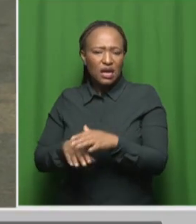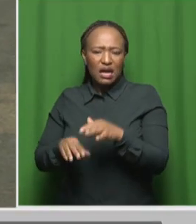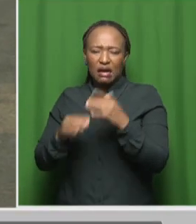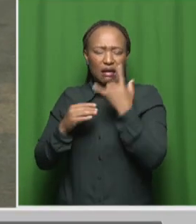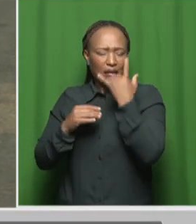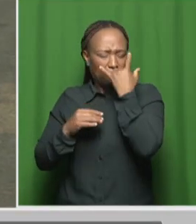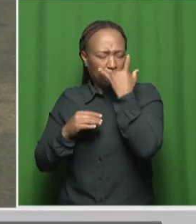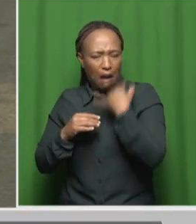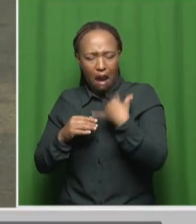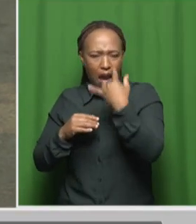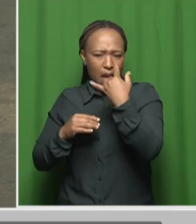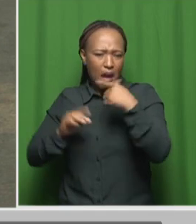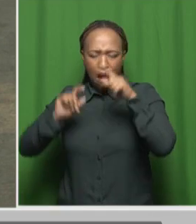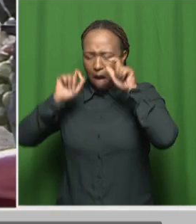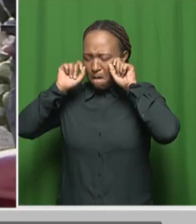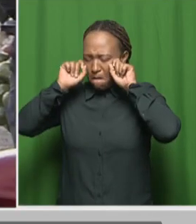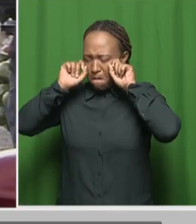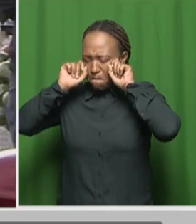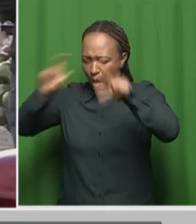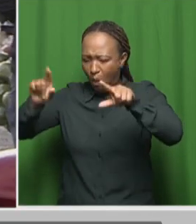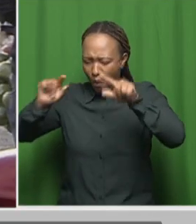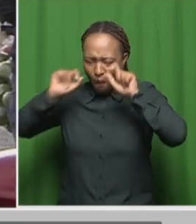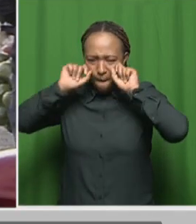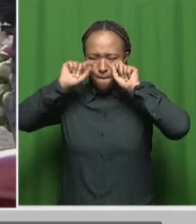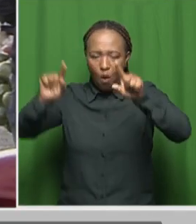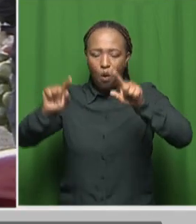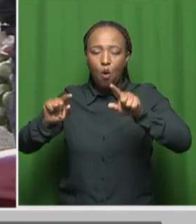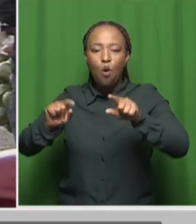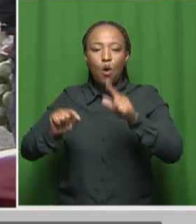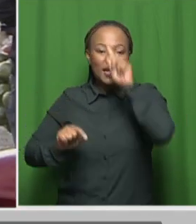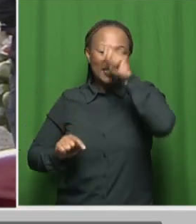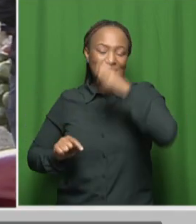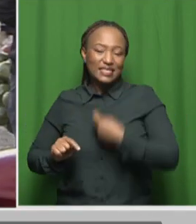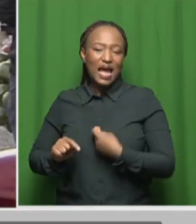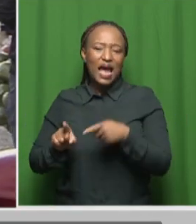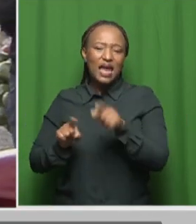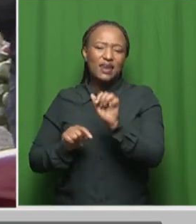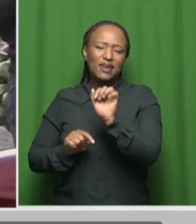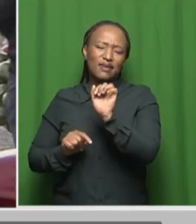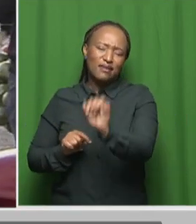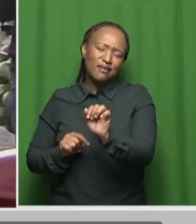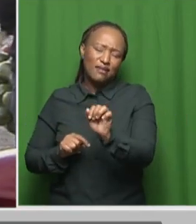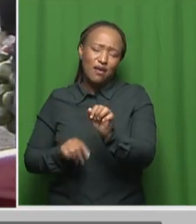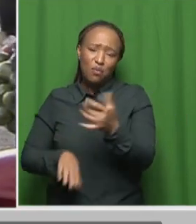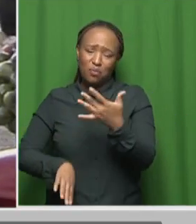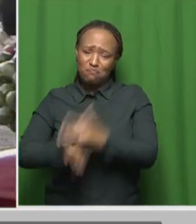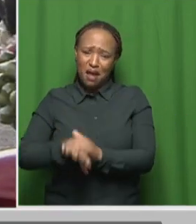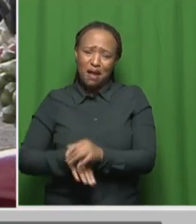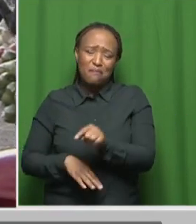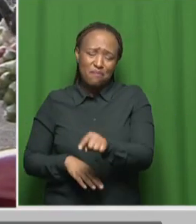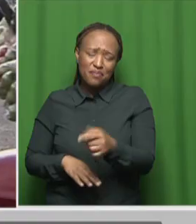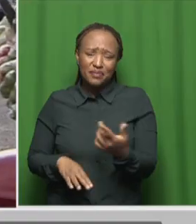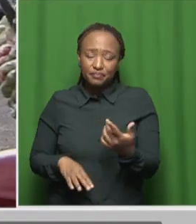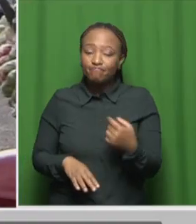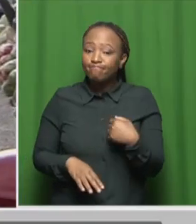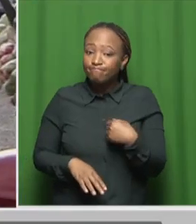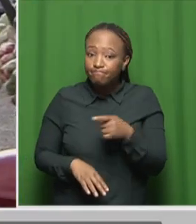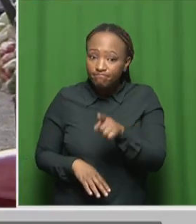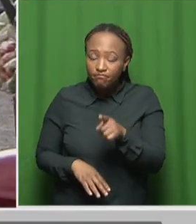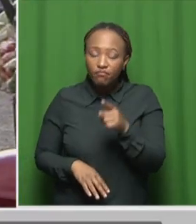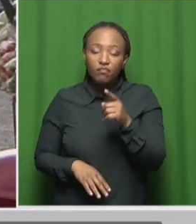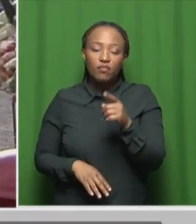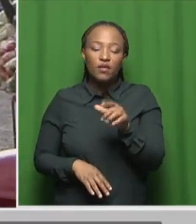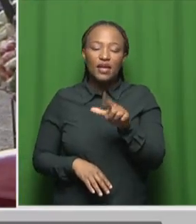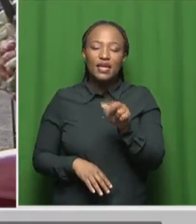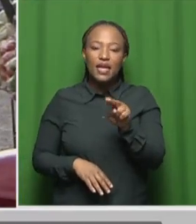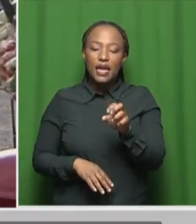holding the lifeless body of his son in her arms when Lien, and that is where, because Lien, these children